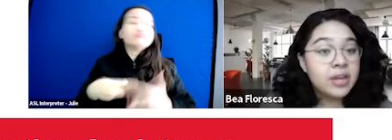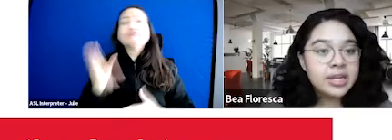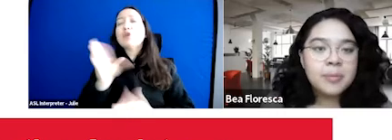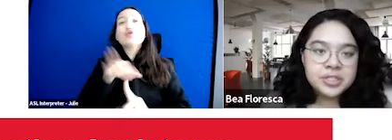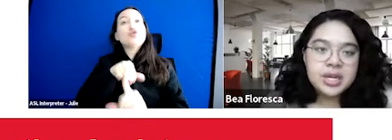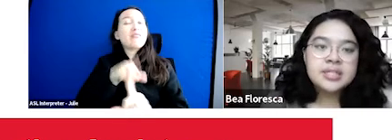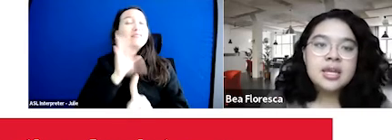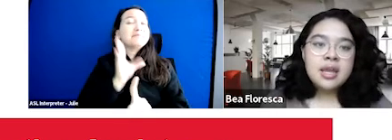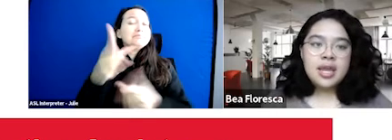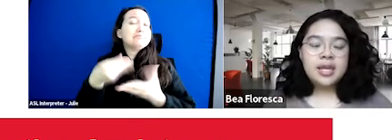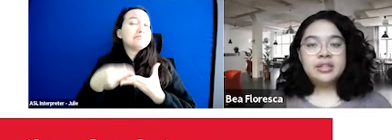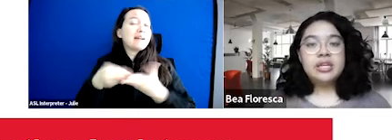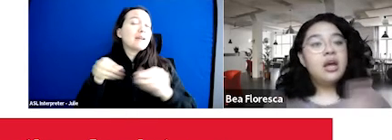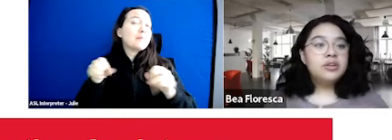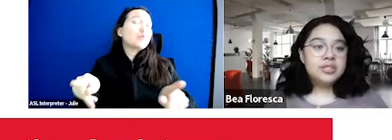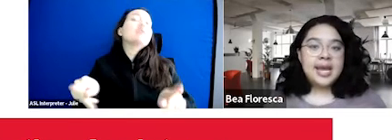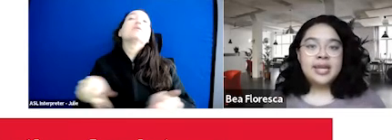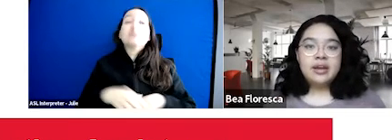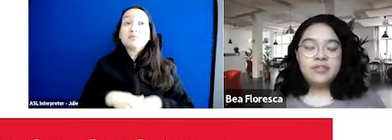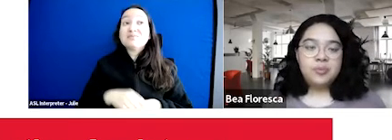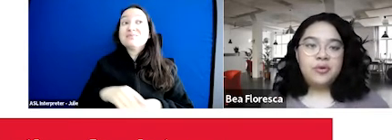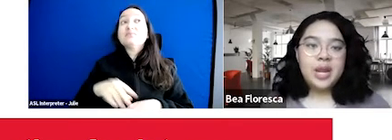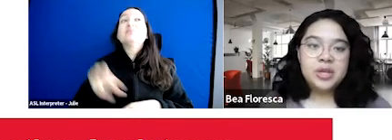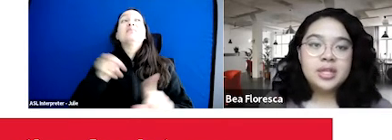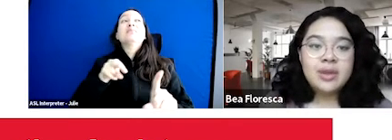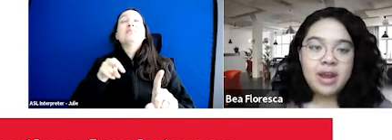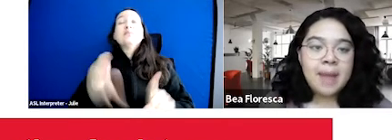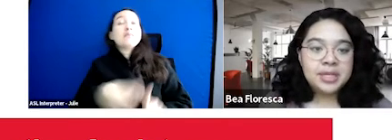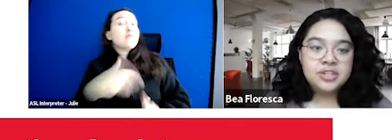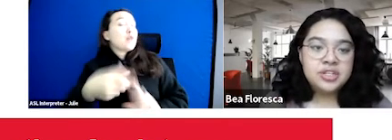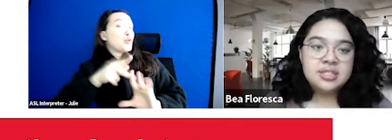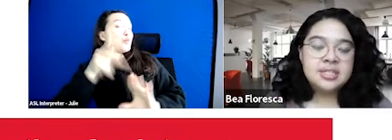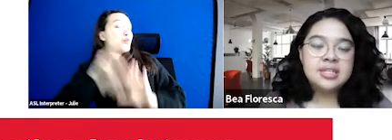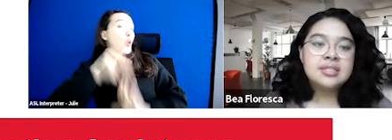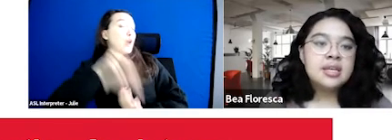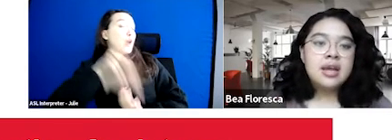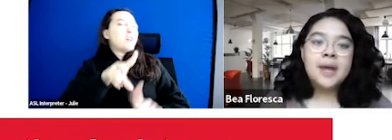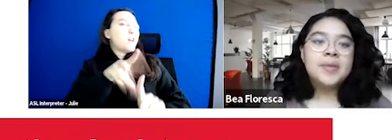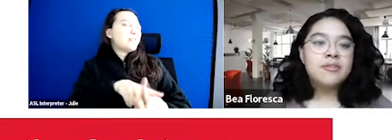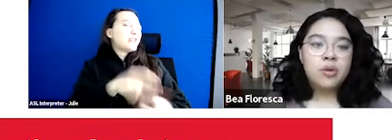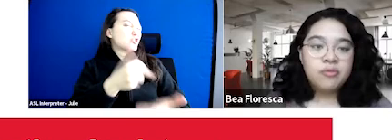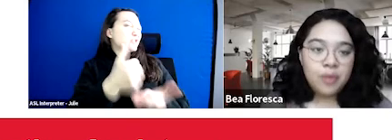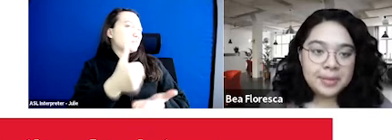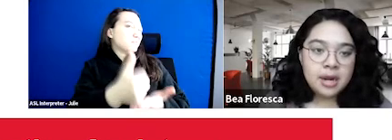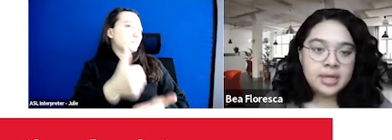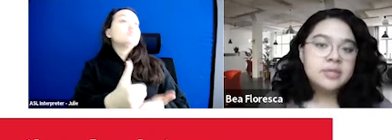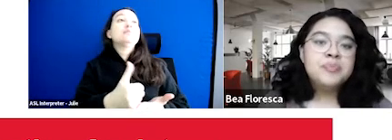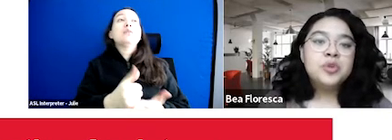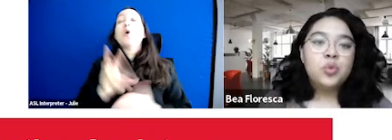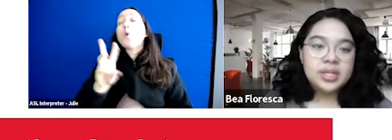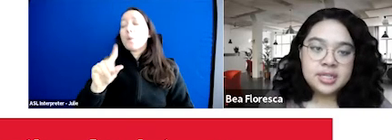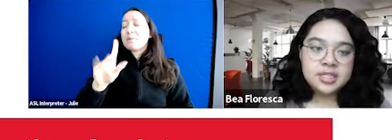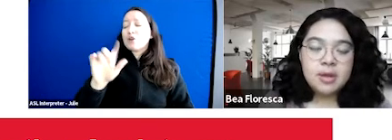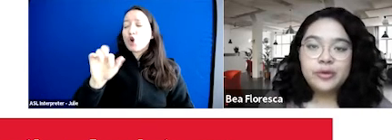upcoming funding opportunities. And on the other side of the program, we also have our application assistance in the form of webinars